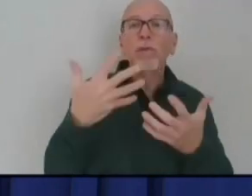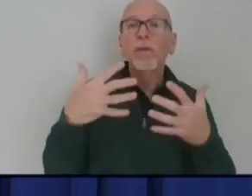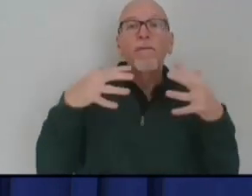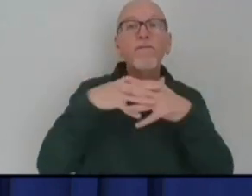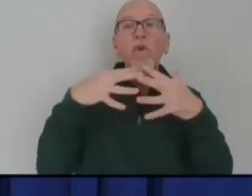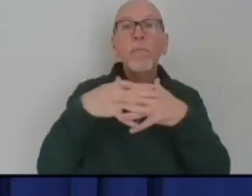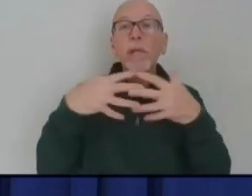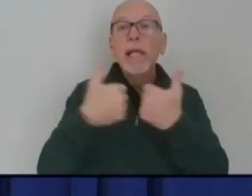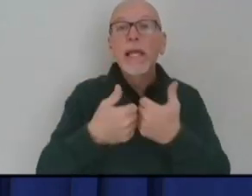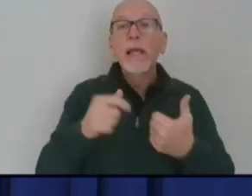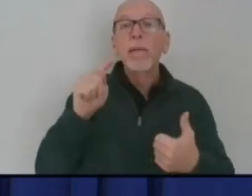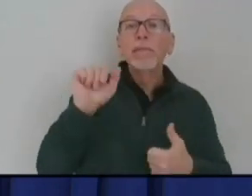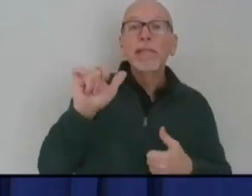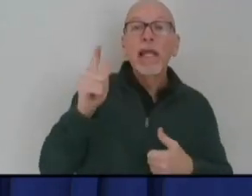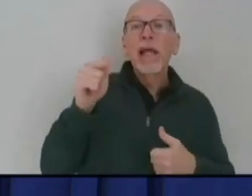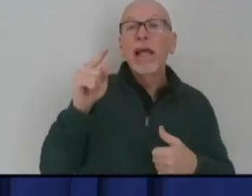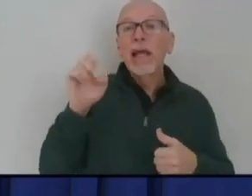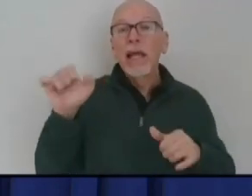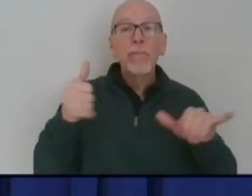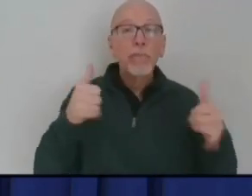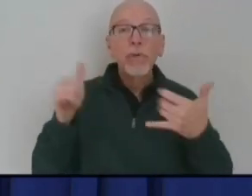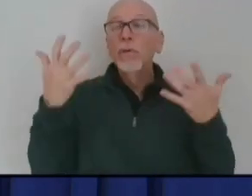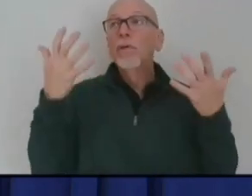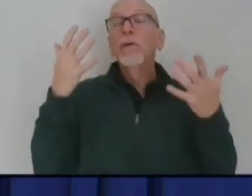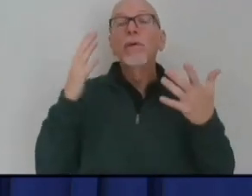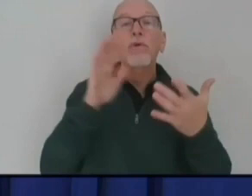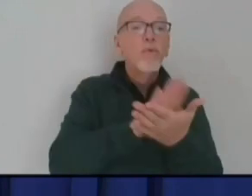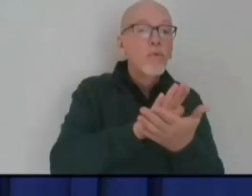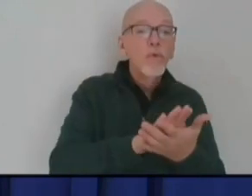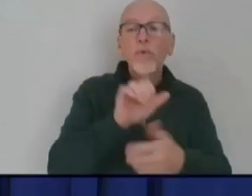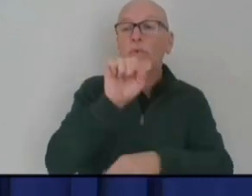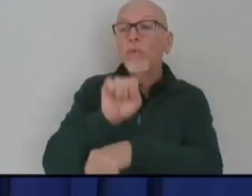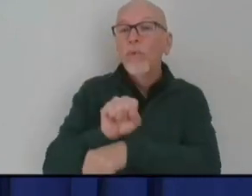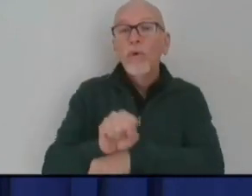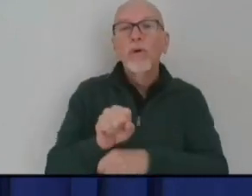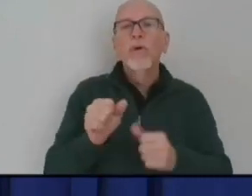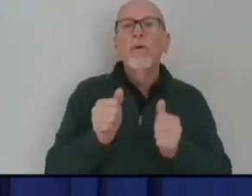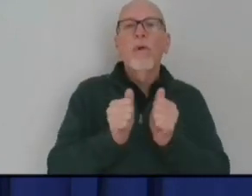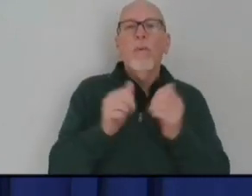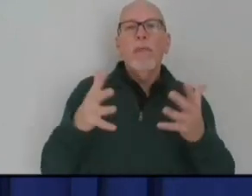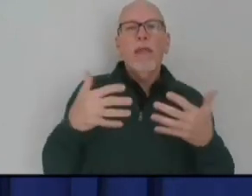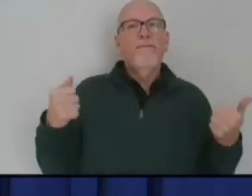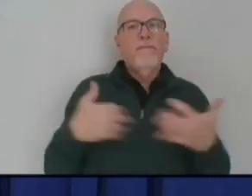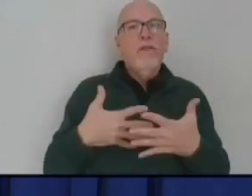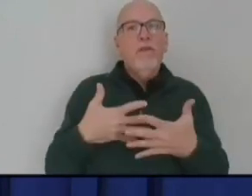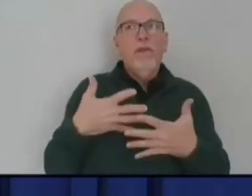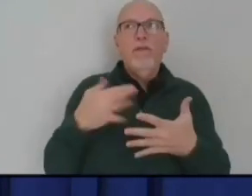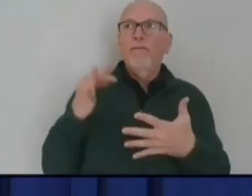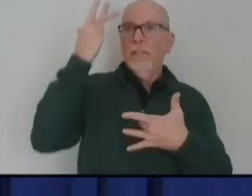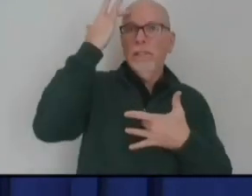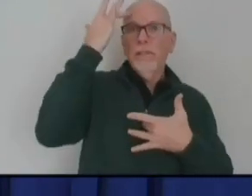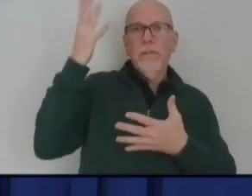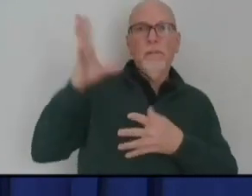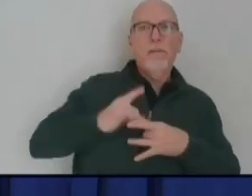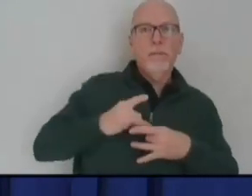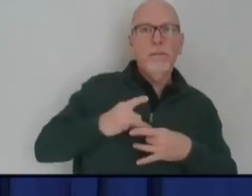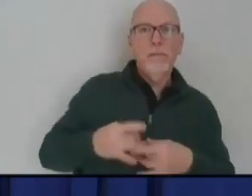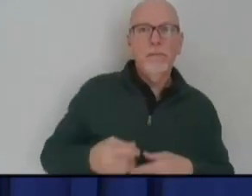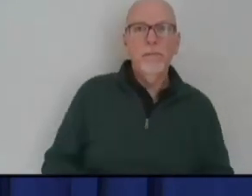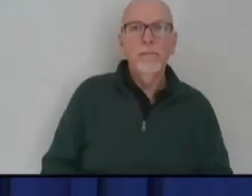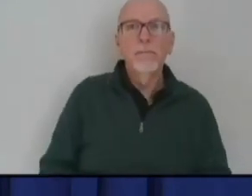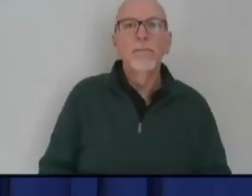with our friends, or even be in school or work without the fear of getting this infection. That destination,